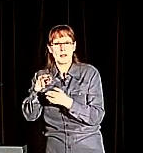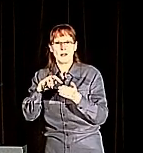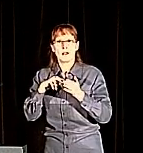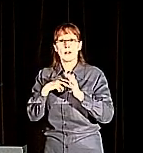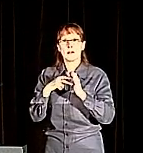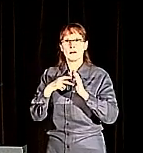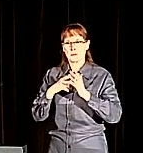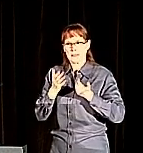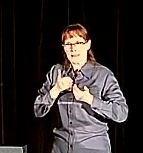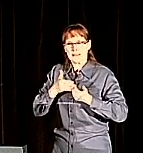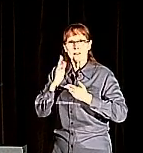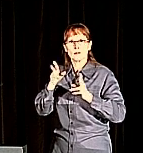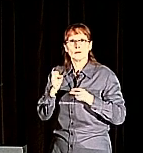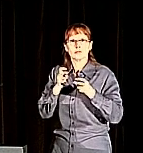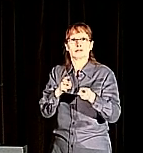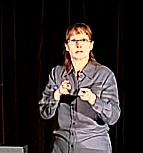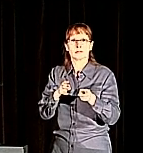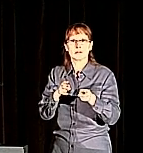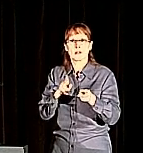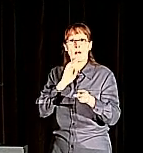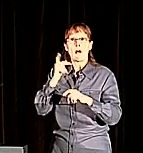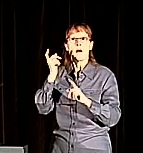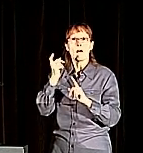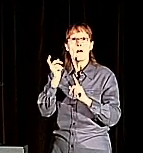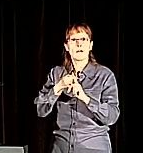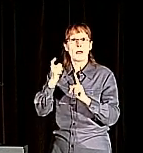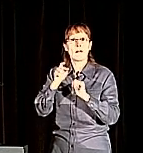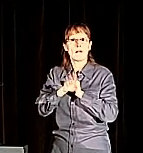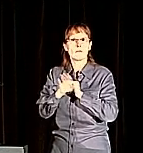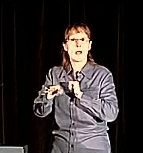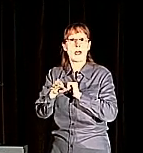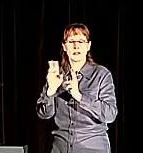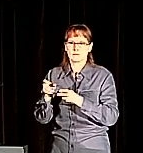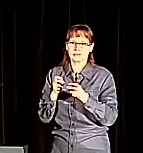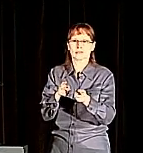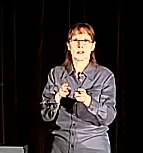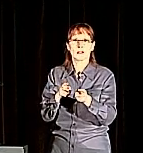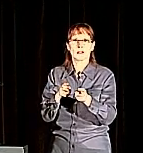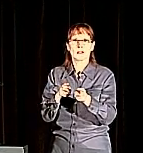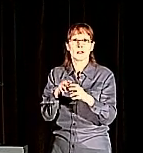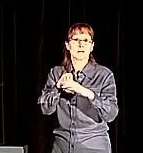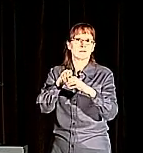install, and it took care of everything for me. I have to tell you, that was fabulous.